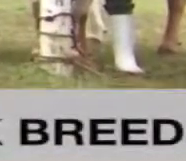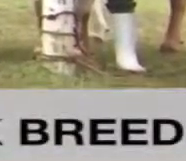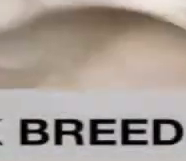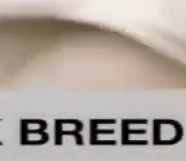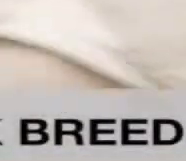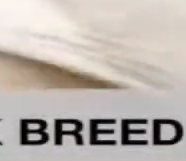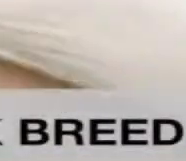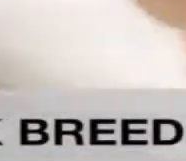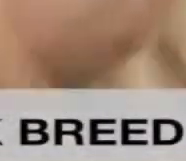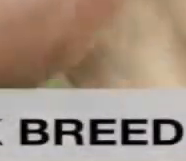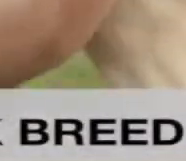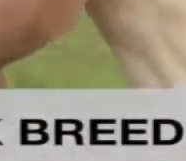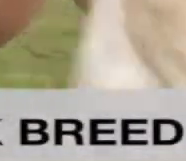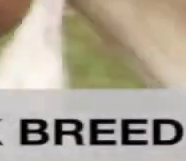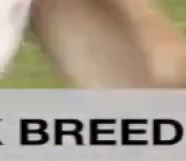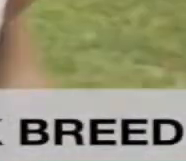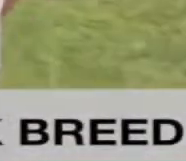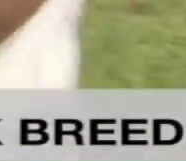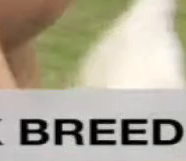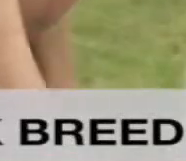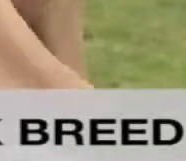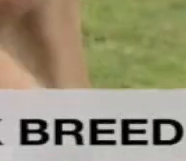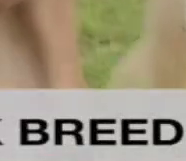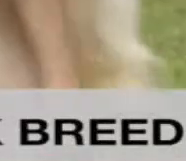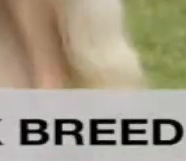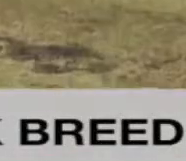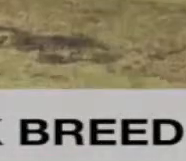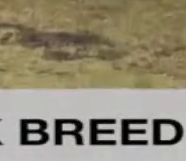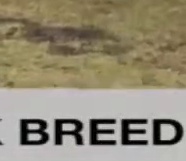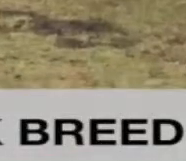in business we'll take a look at the most decorated livestock